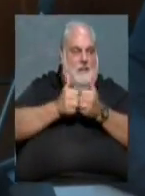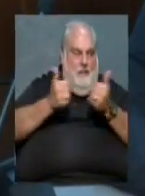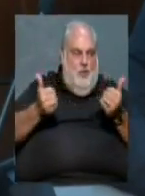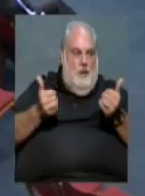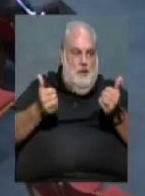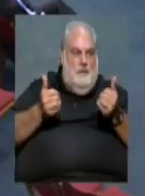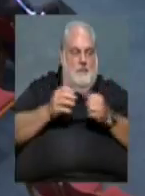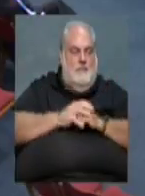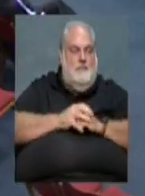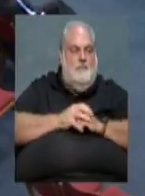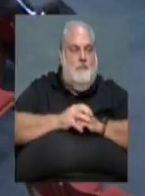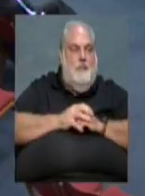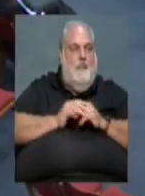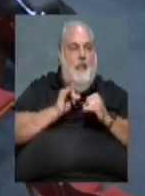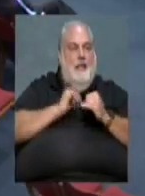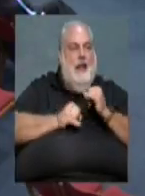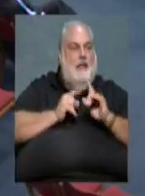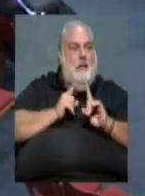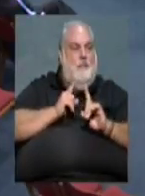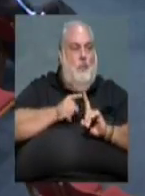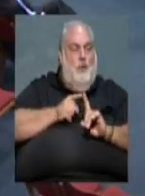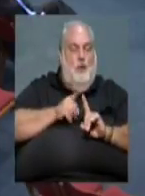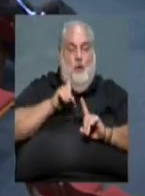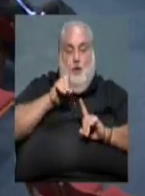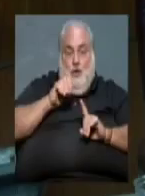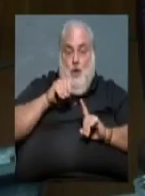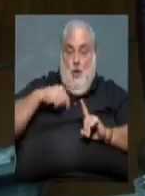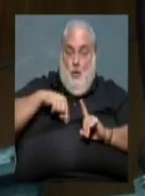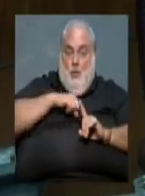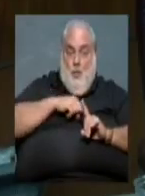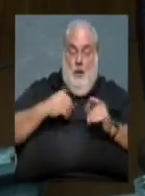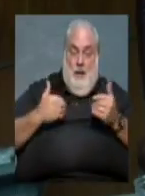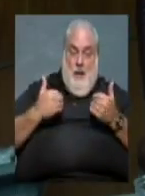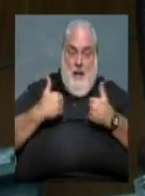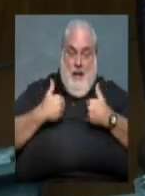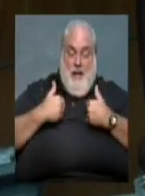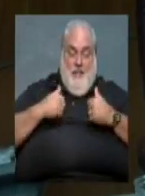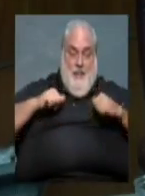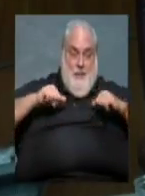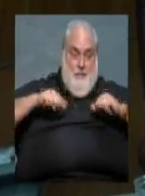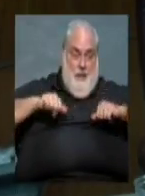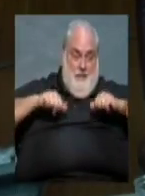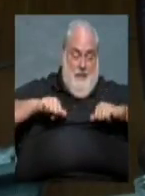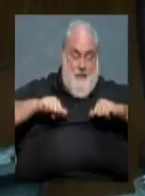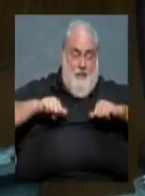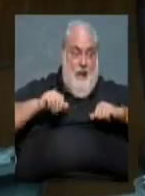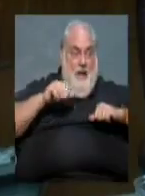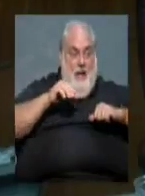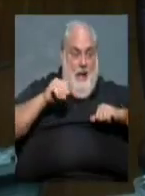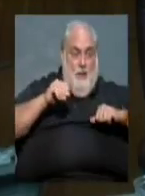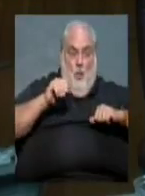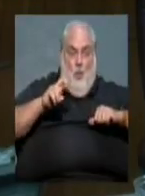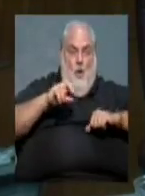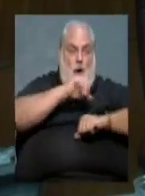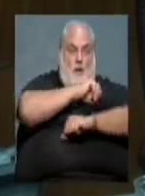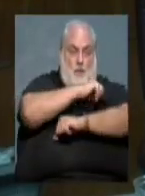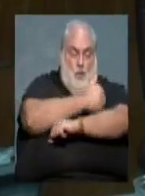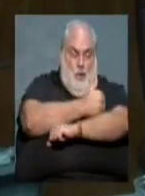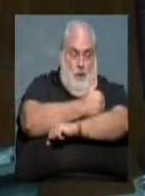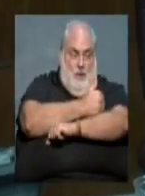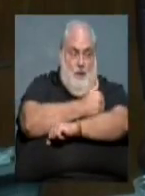Well, the last point, Mayor and Tom, do we have the capacity and or the authority to